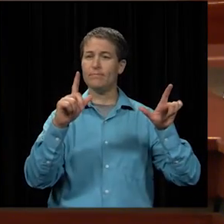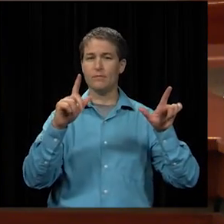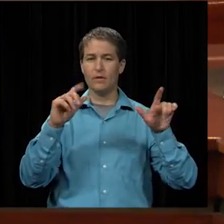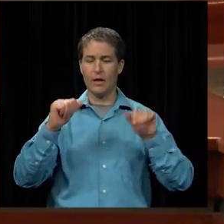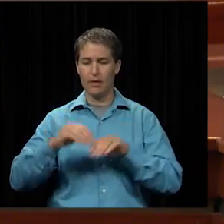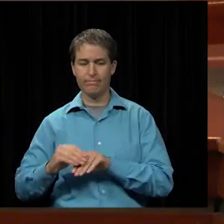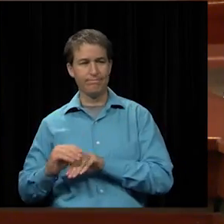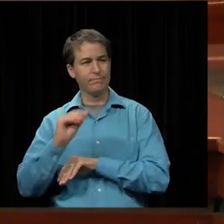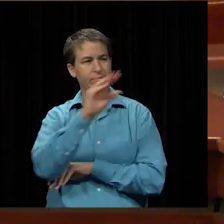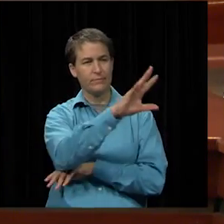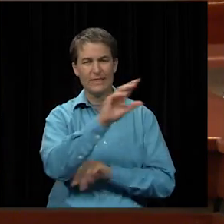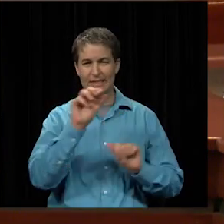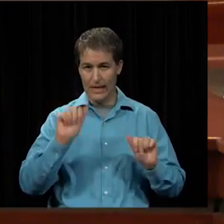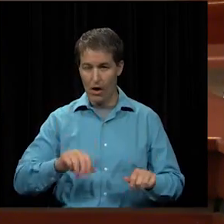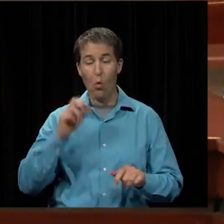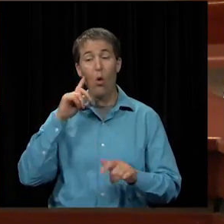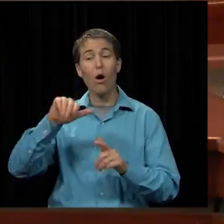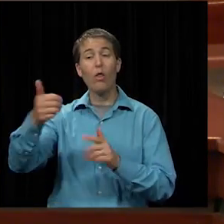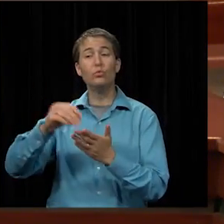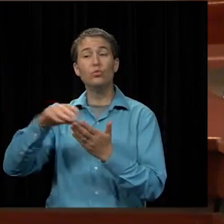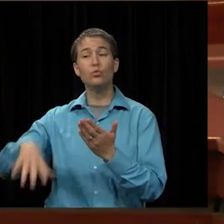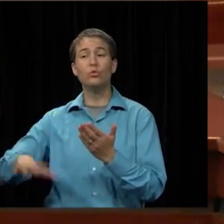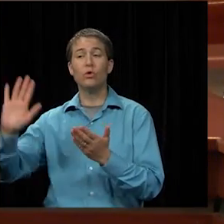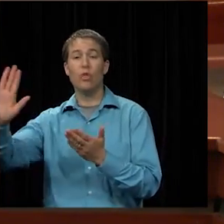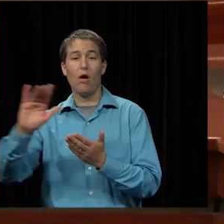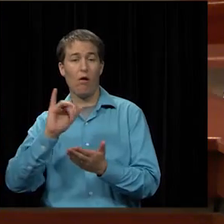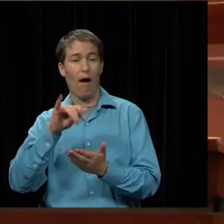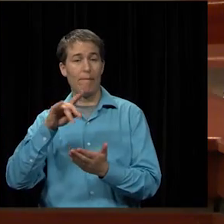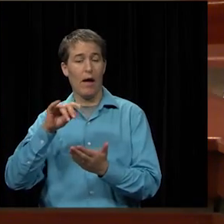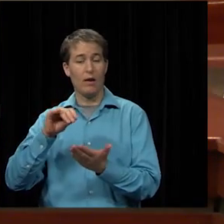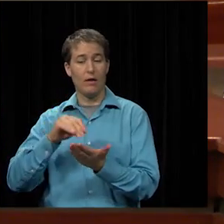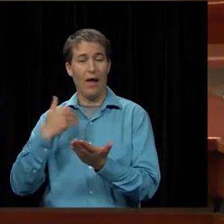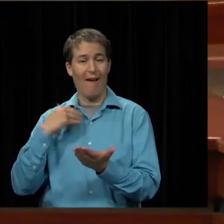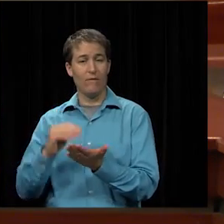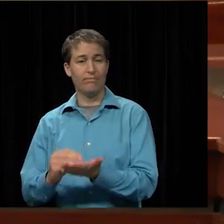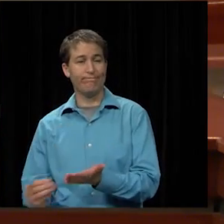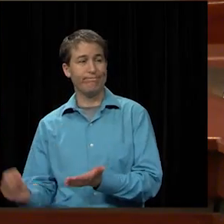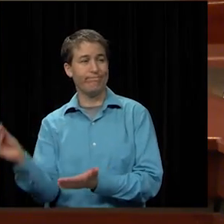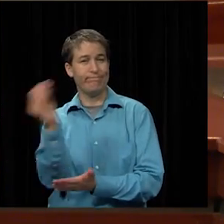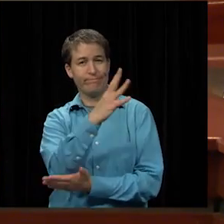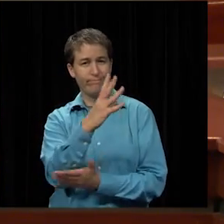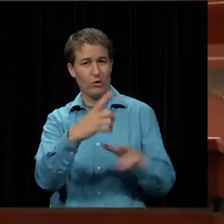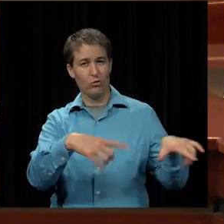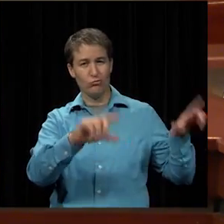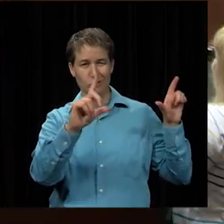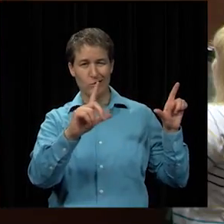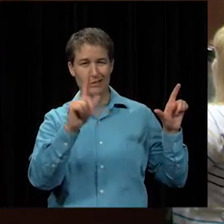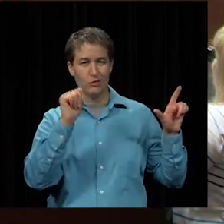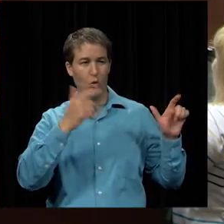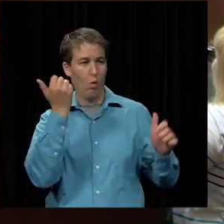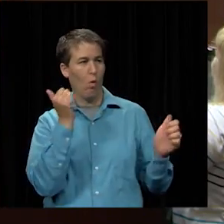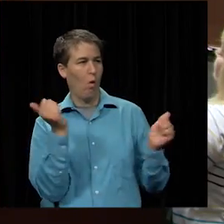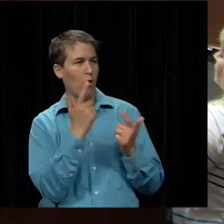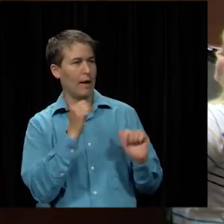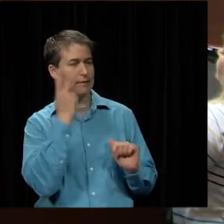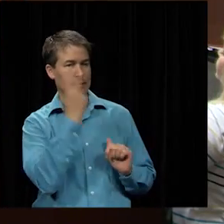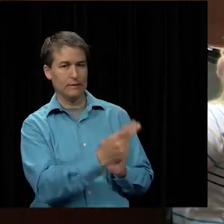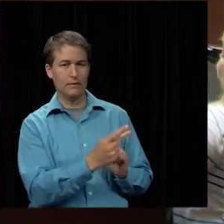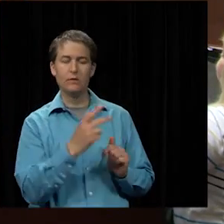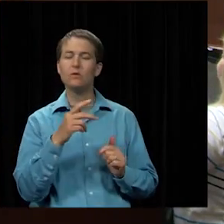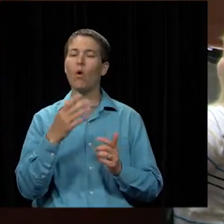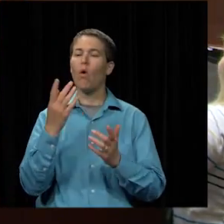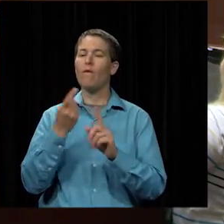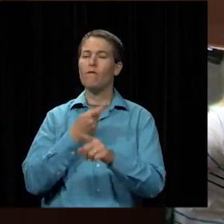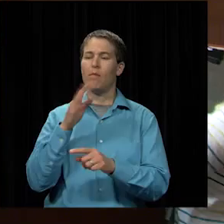the students and their ipads can be shared that way so it's it really makes for good learning that way so the funding source is bond 2013.